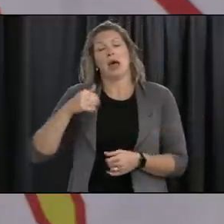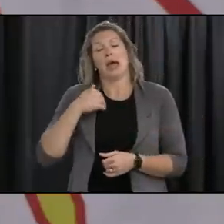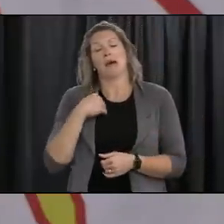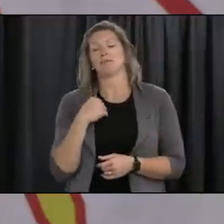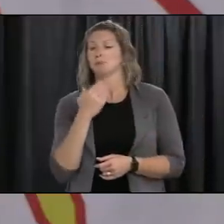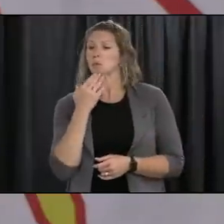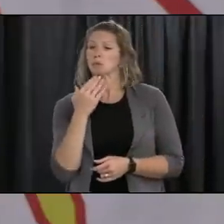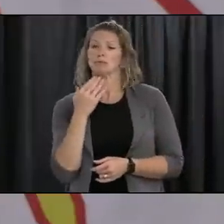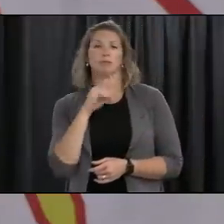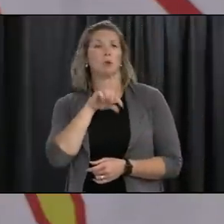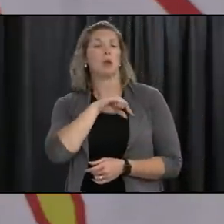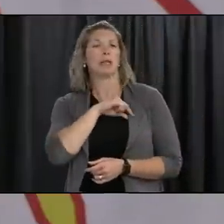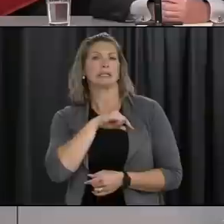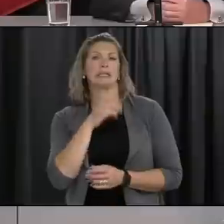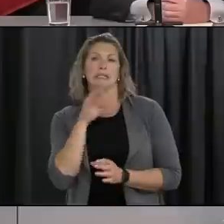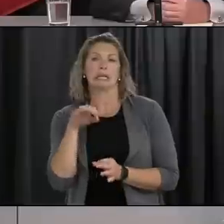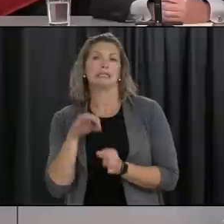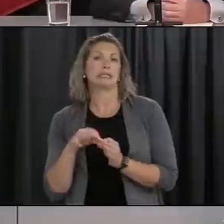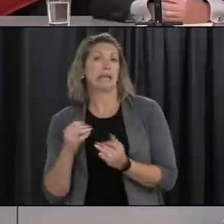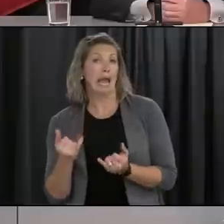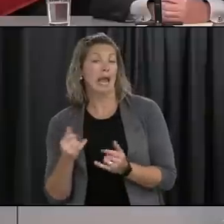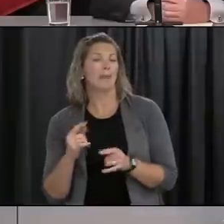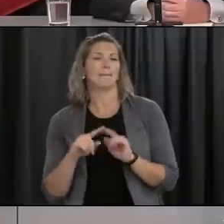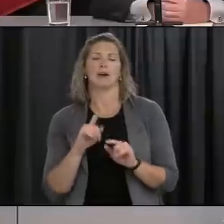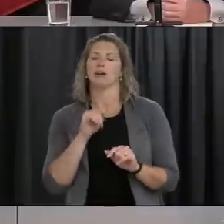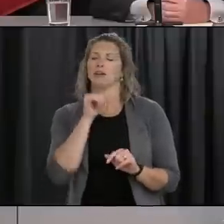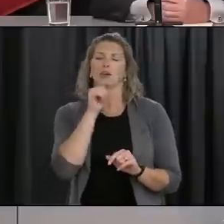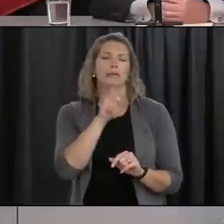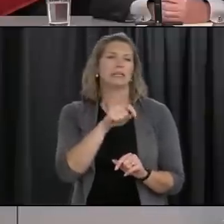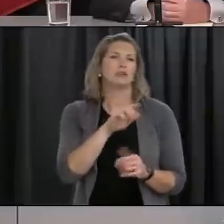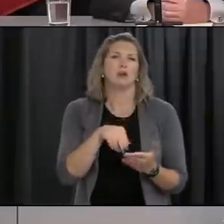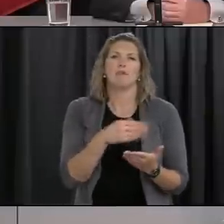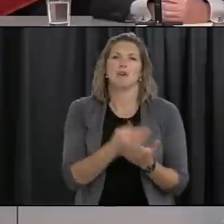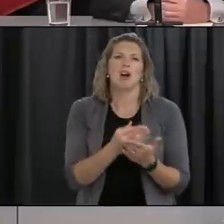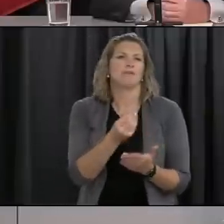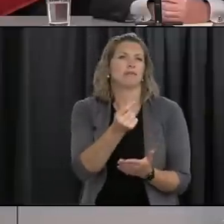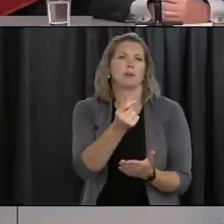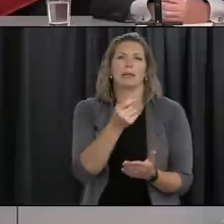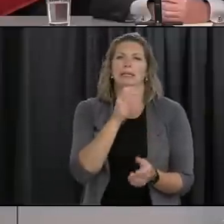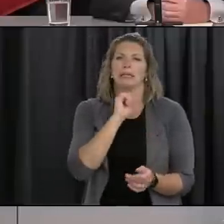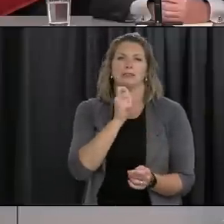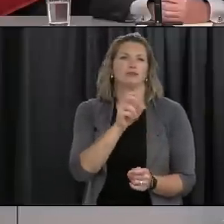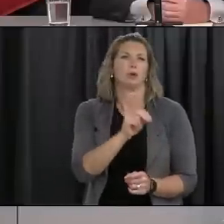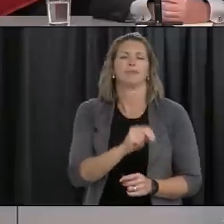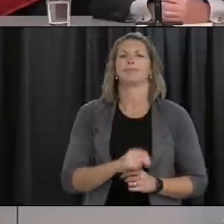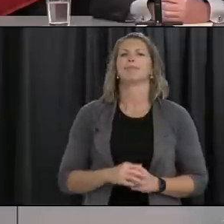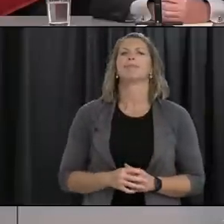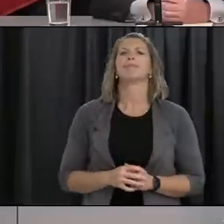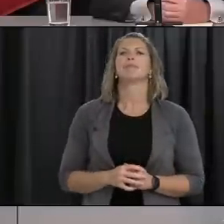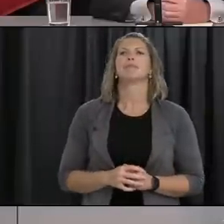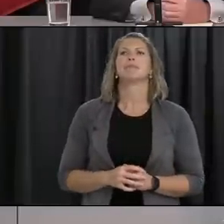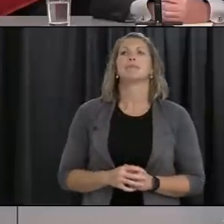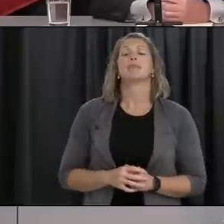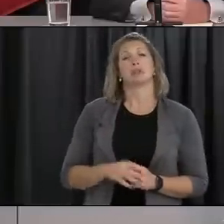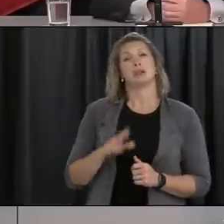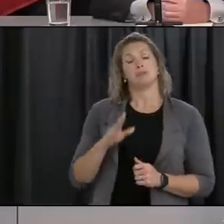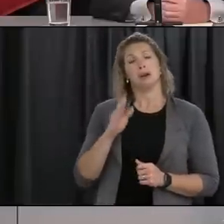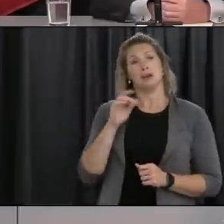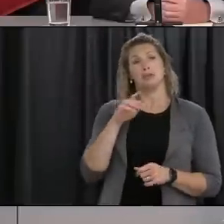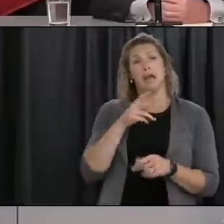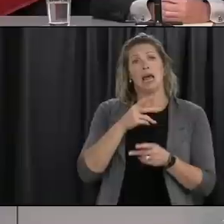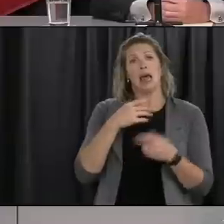that but with health care workers they are not isolating when they're at work they're interacting with patients especially if you're a doctor